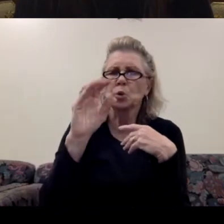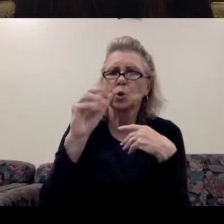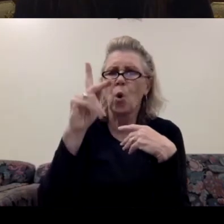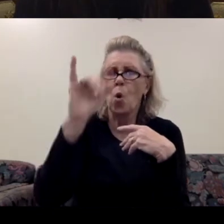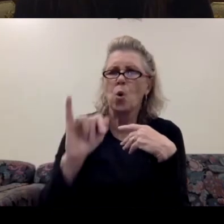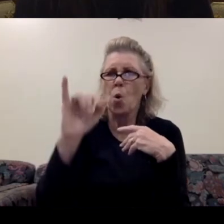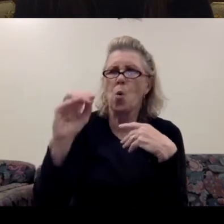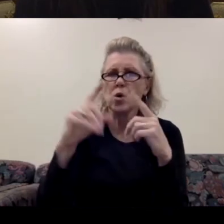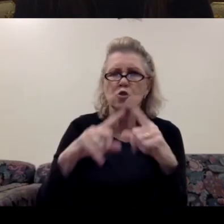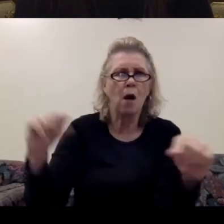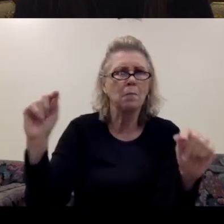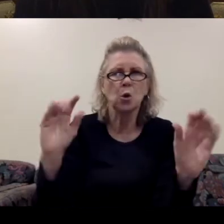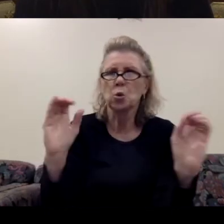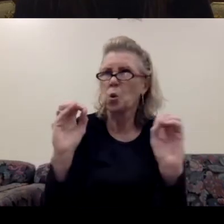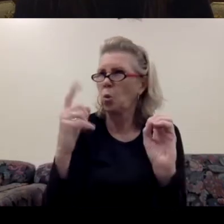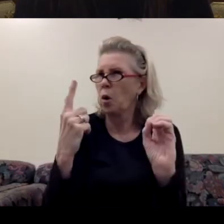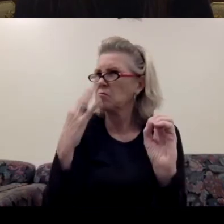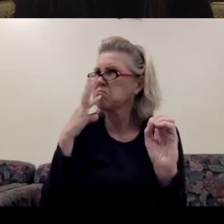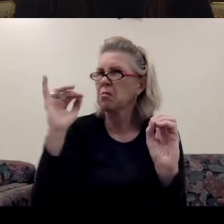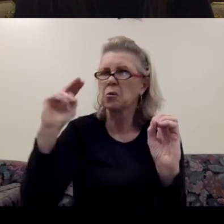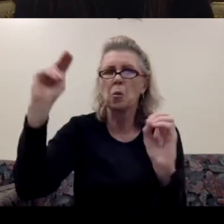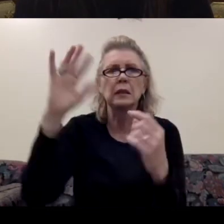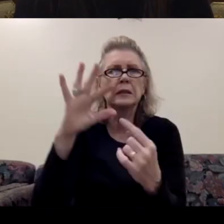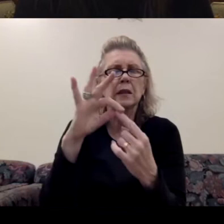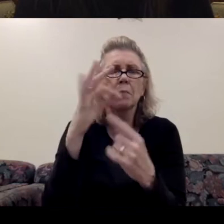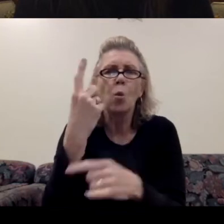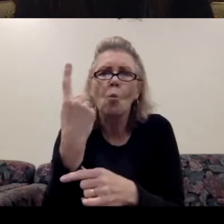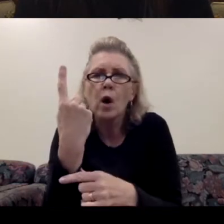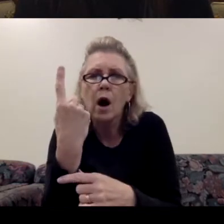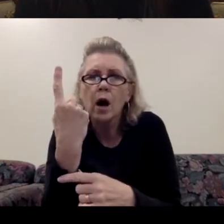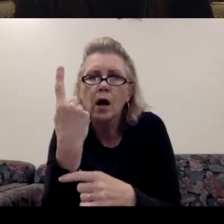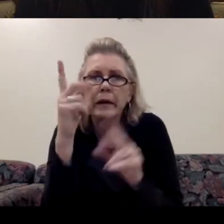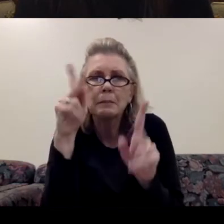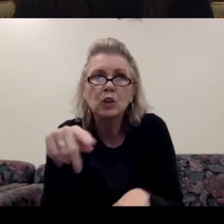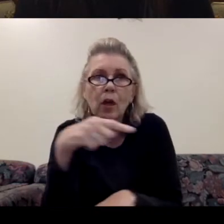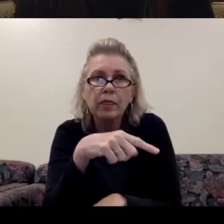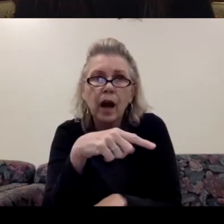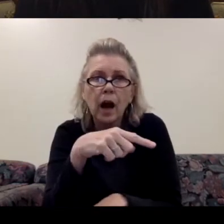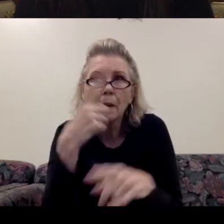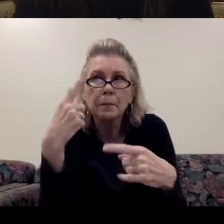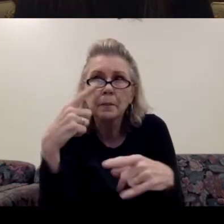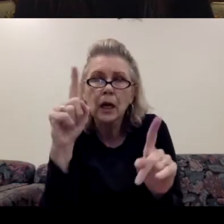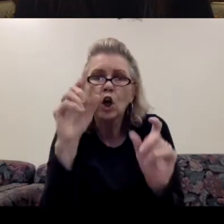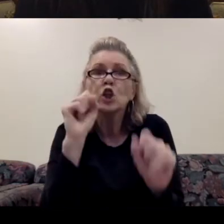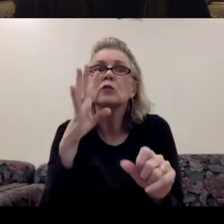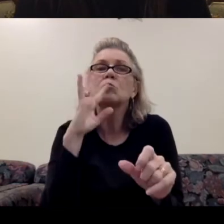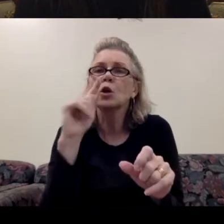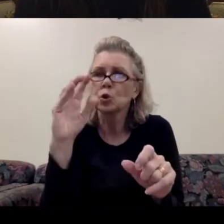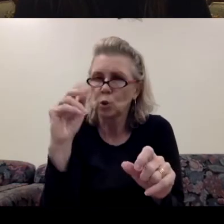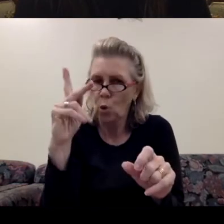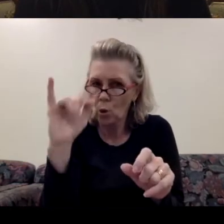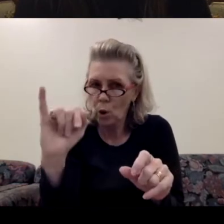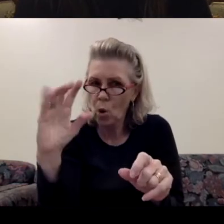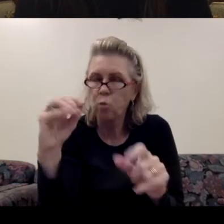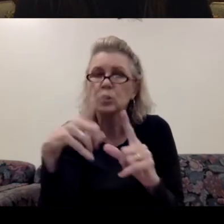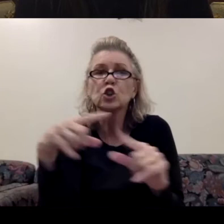spoke the Northern dialect, except one person who could speak Tokyo, Japanese, and the